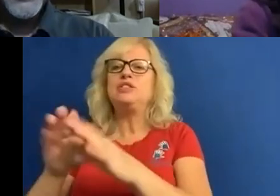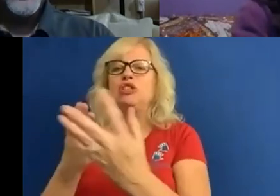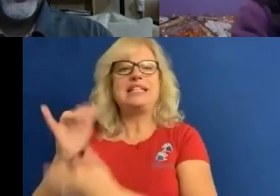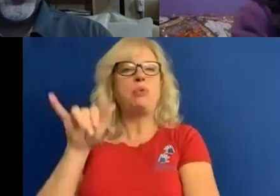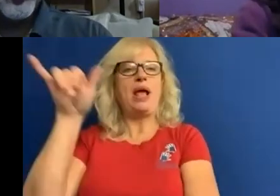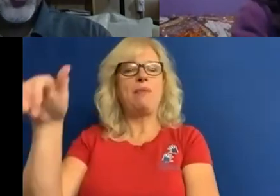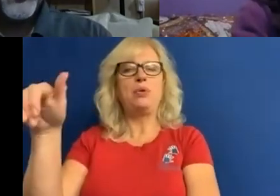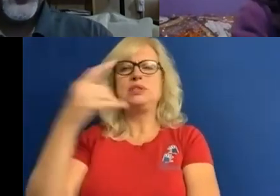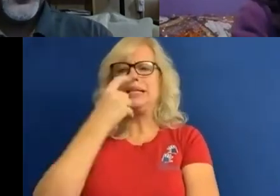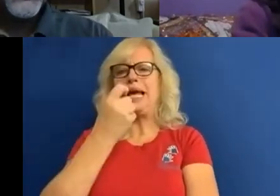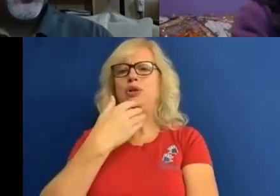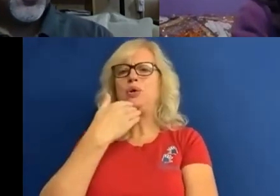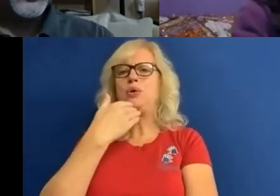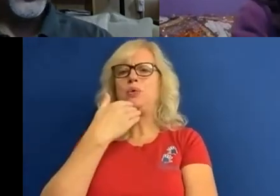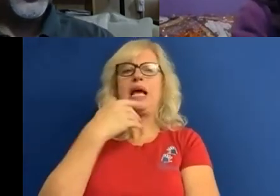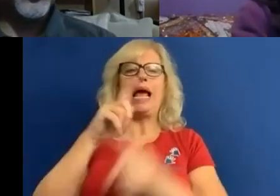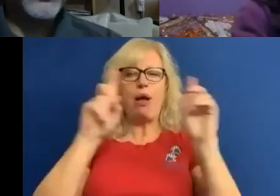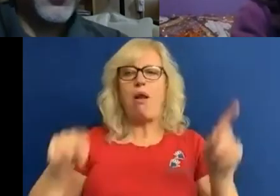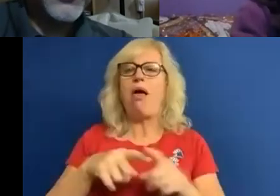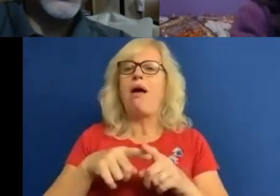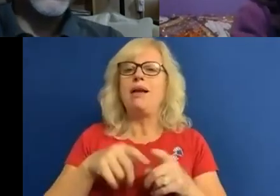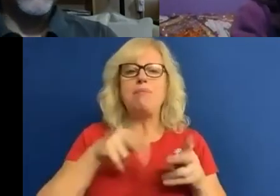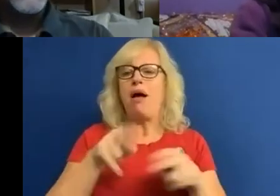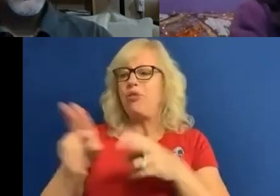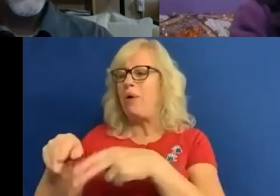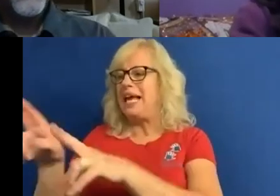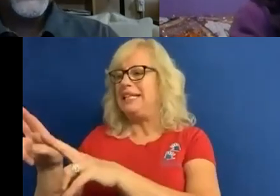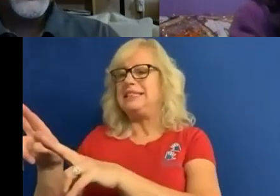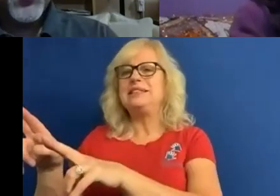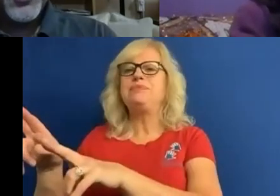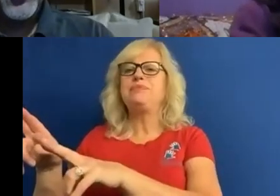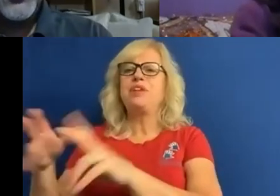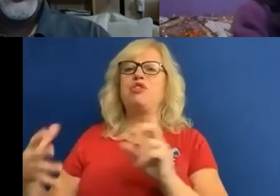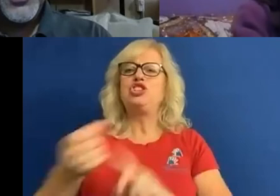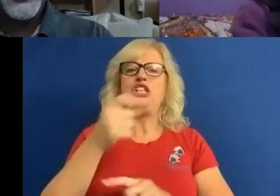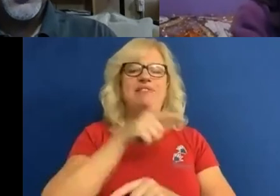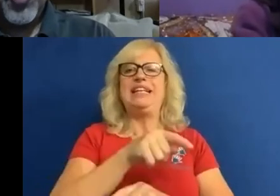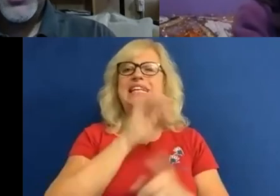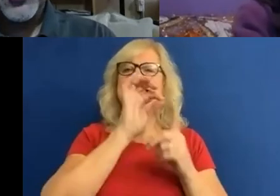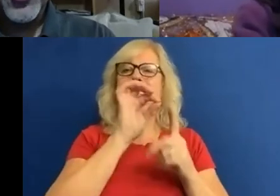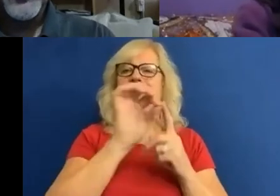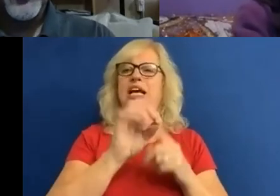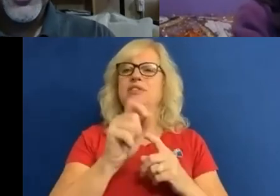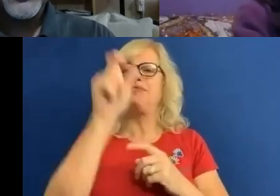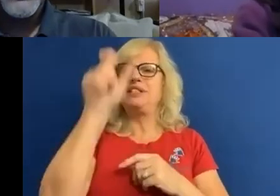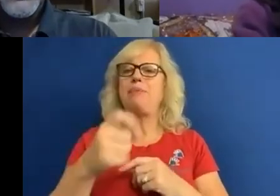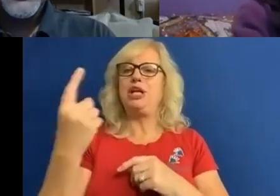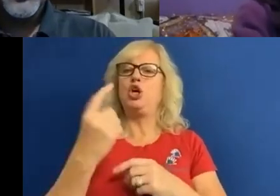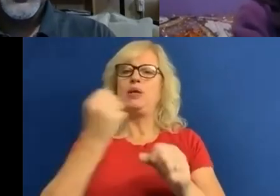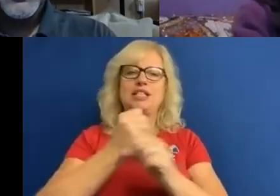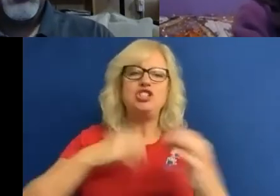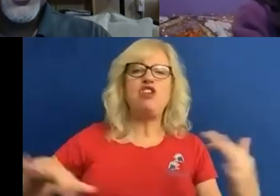Can you outline pathways for mastering these precise details for someone who is a in brackets generalist